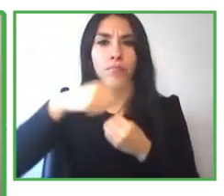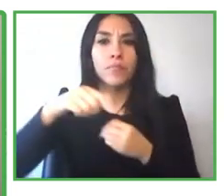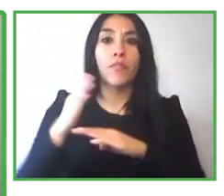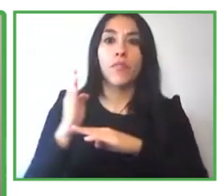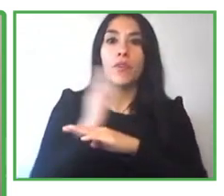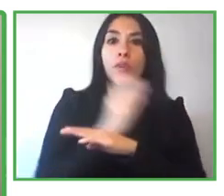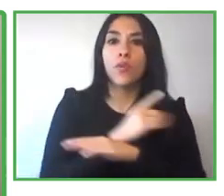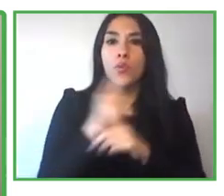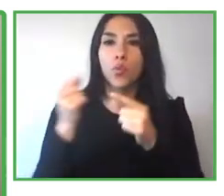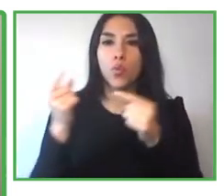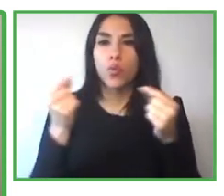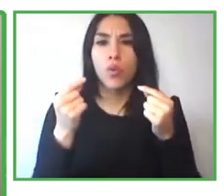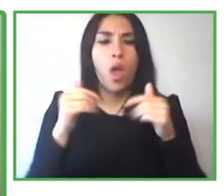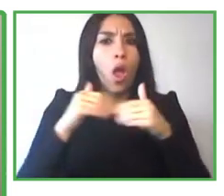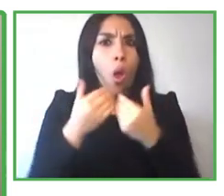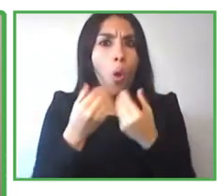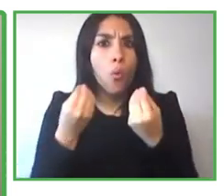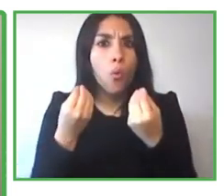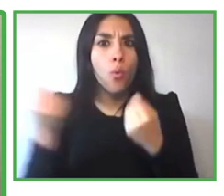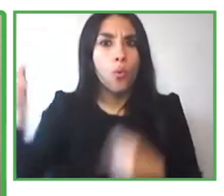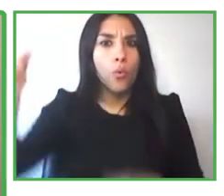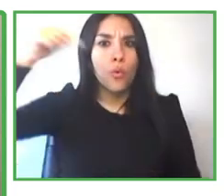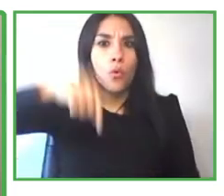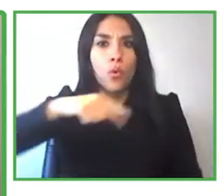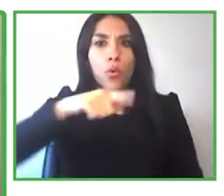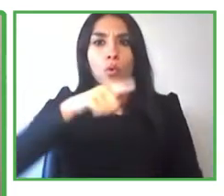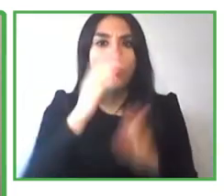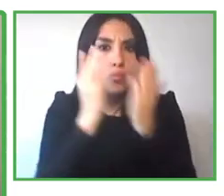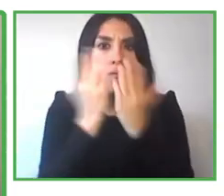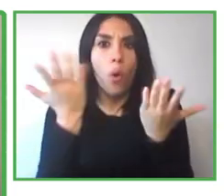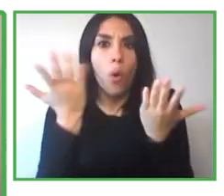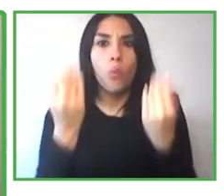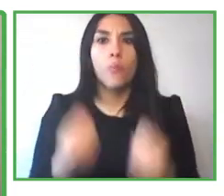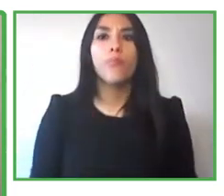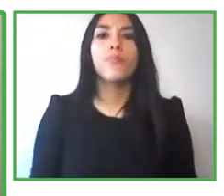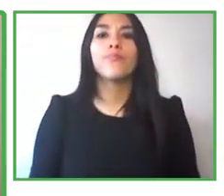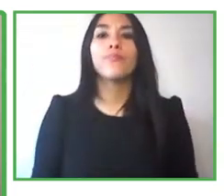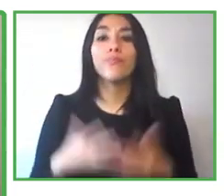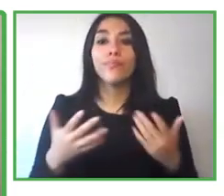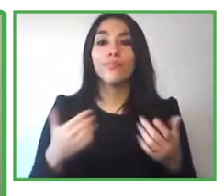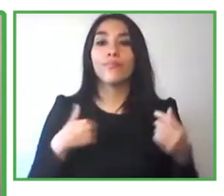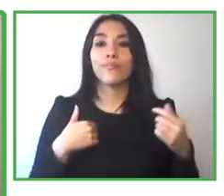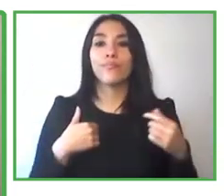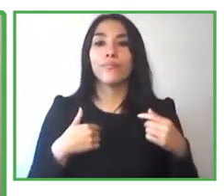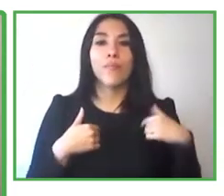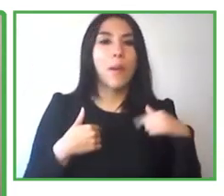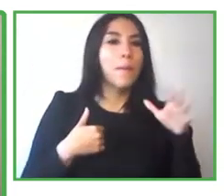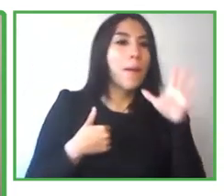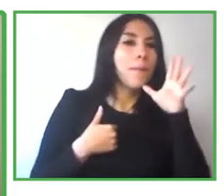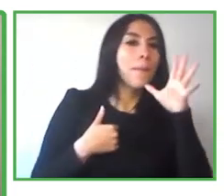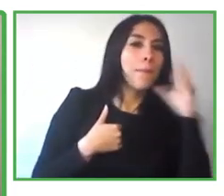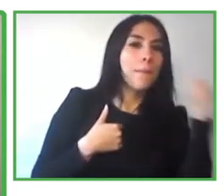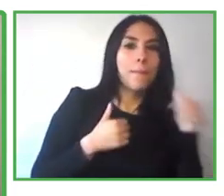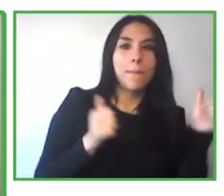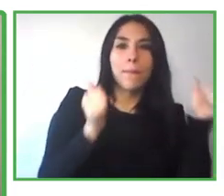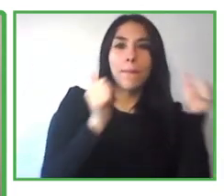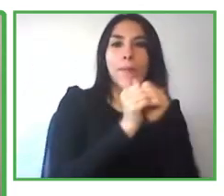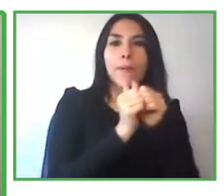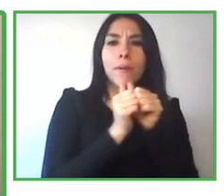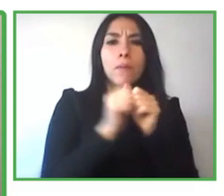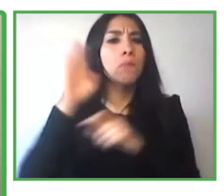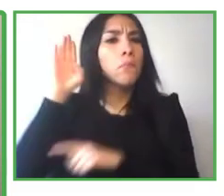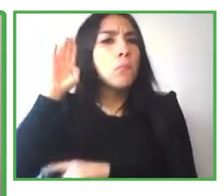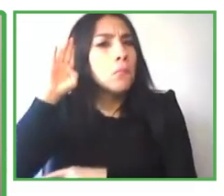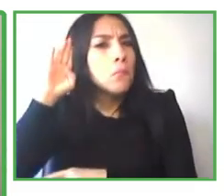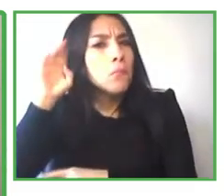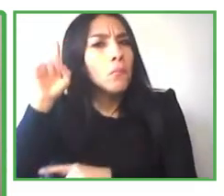for me to occupy my time because before i joined in trinity and i was on my own for two years with our identity education